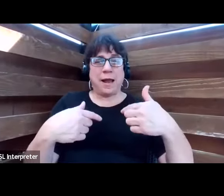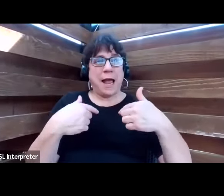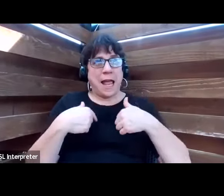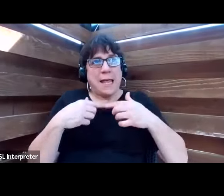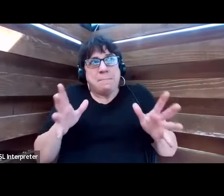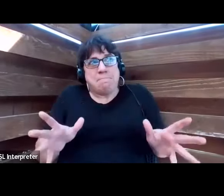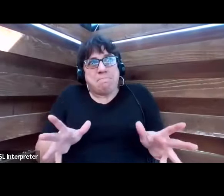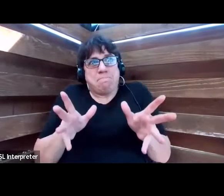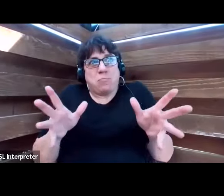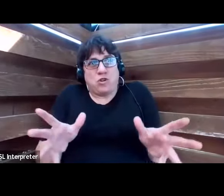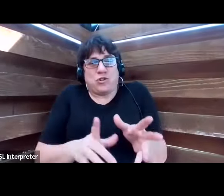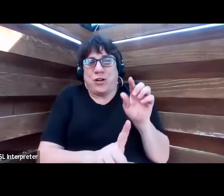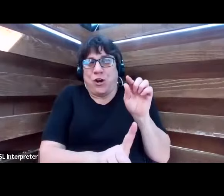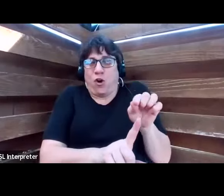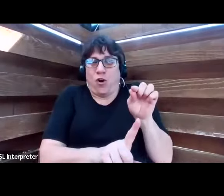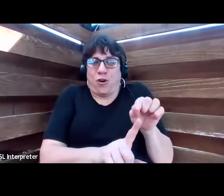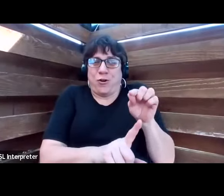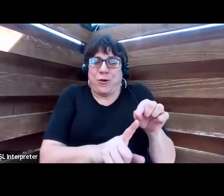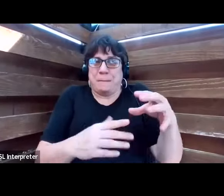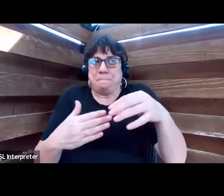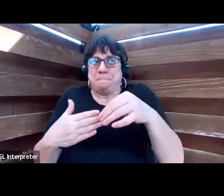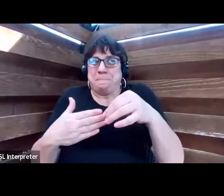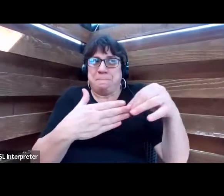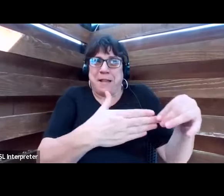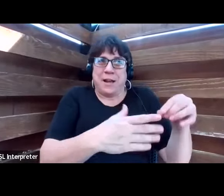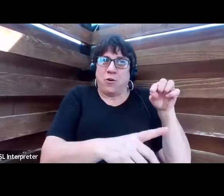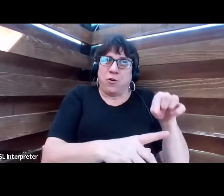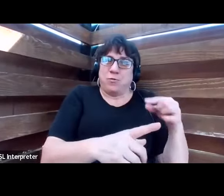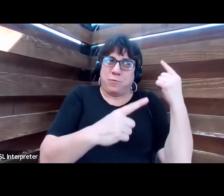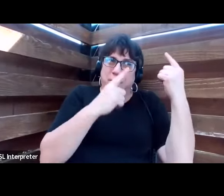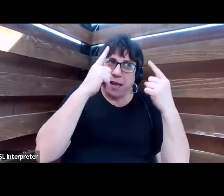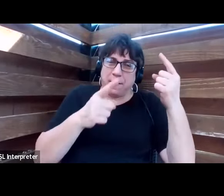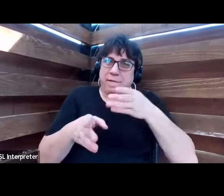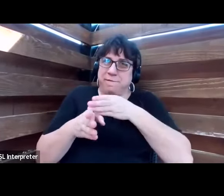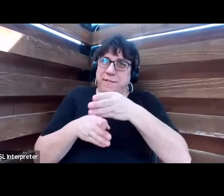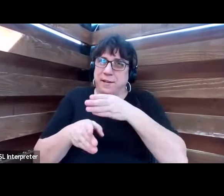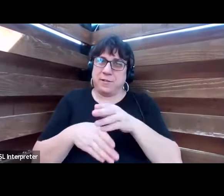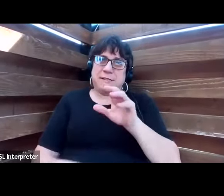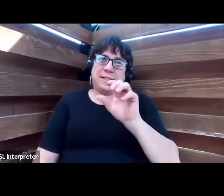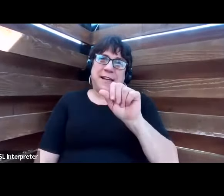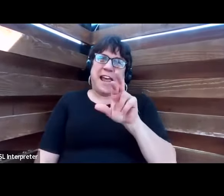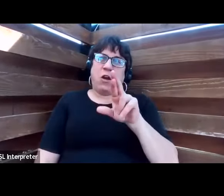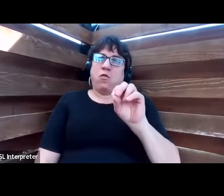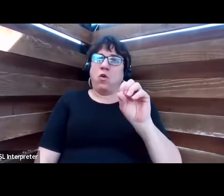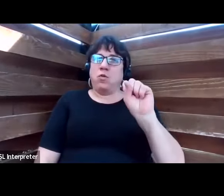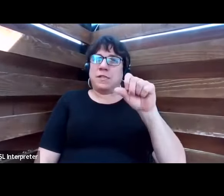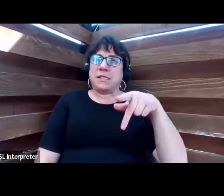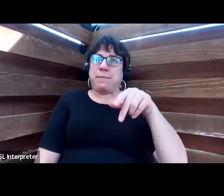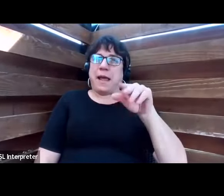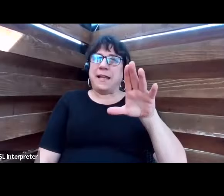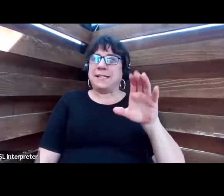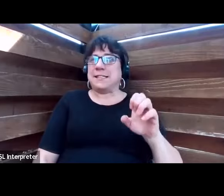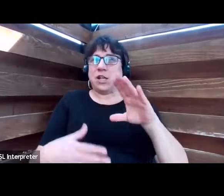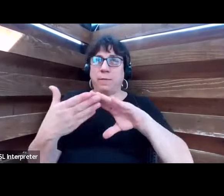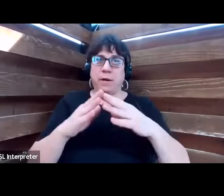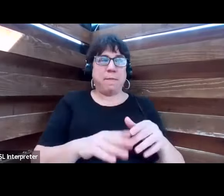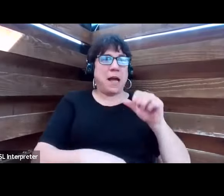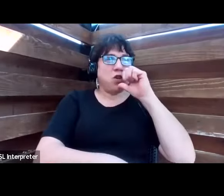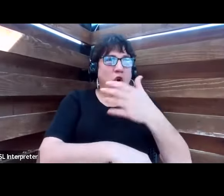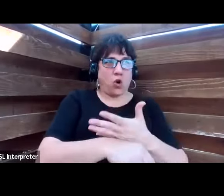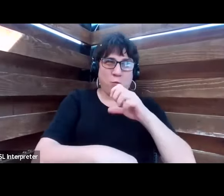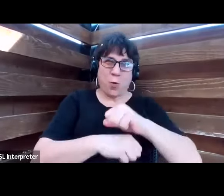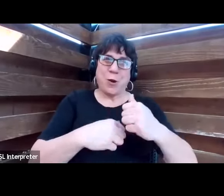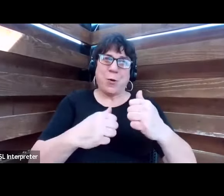pushing her and guiding her to think about fields in the aerospace community. And my daughter is working with me to do that. So